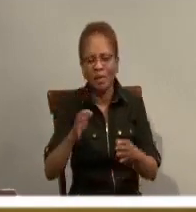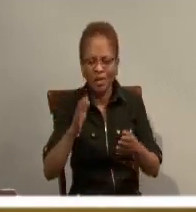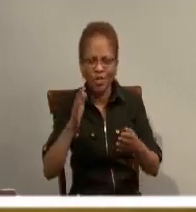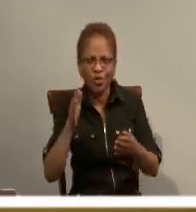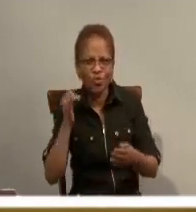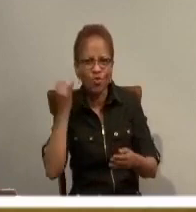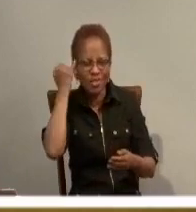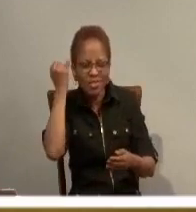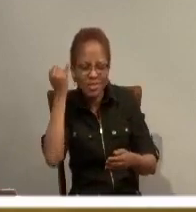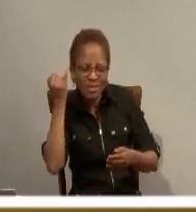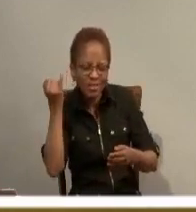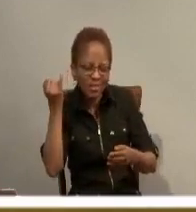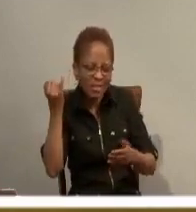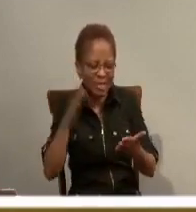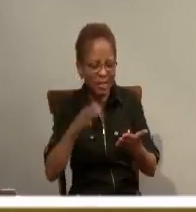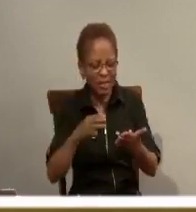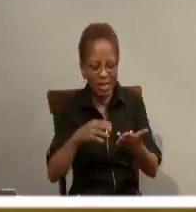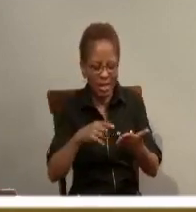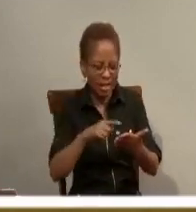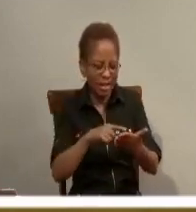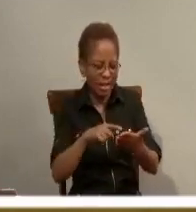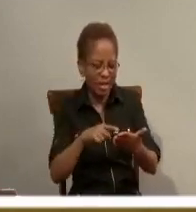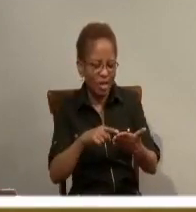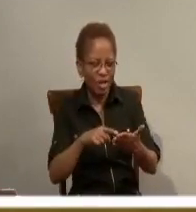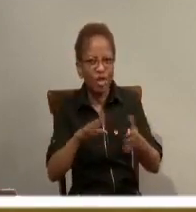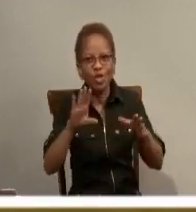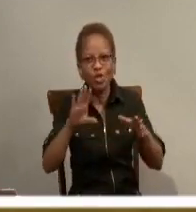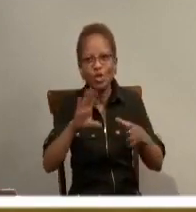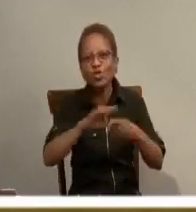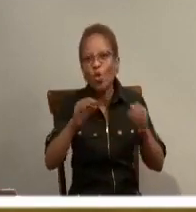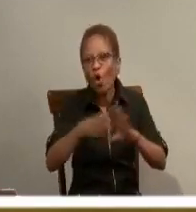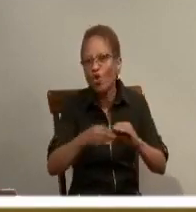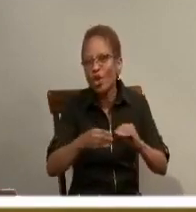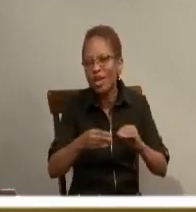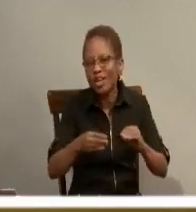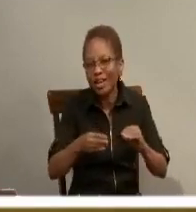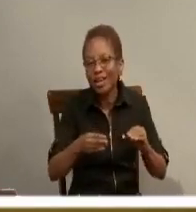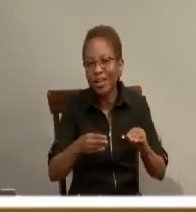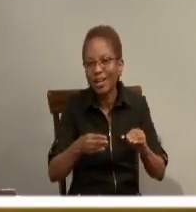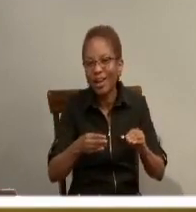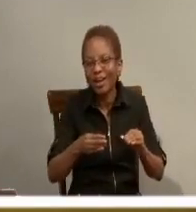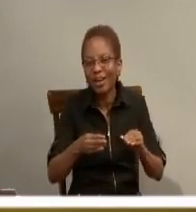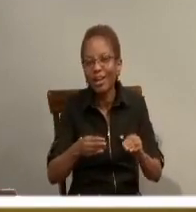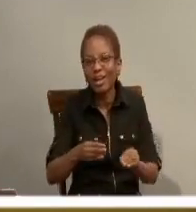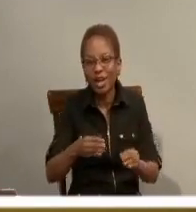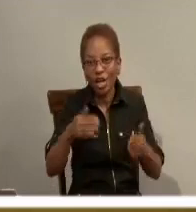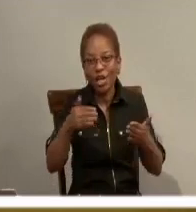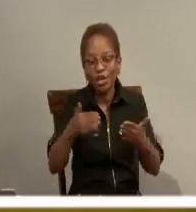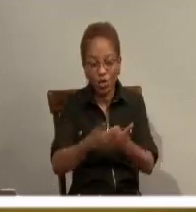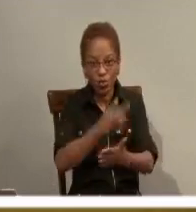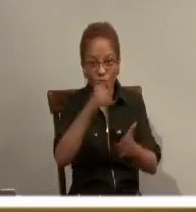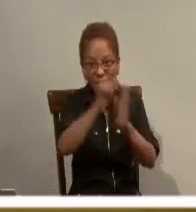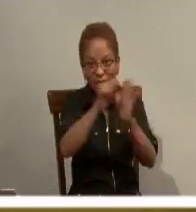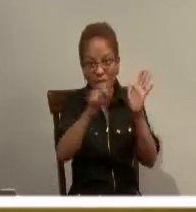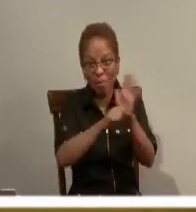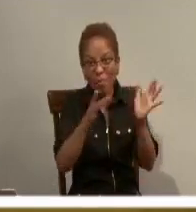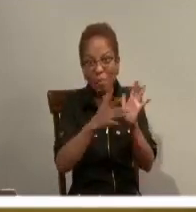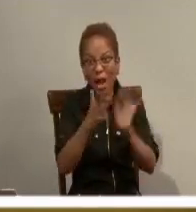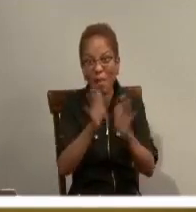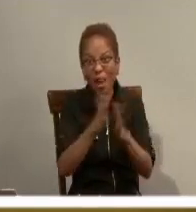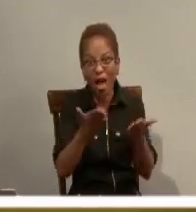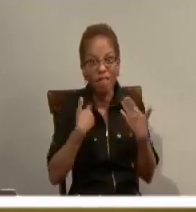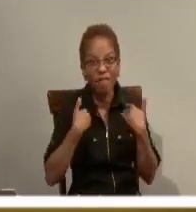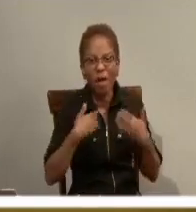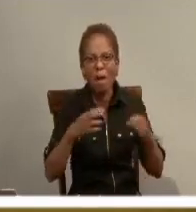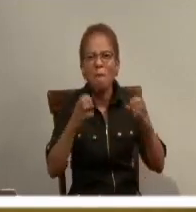of bride and bridegrooms. And in the Old Testament, God is the bridegroom. And in the New Testament, several